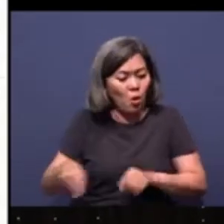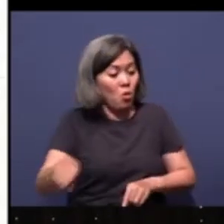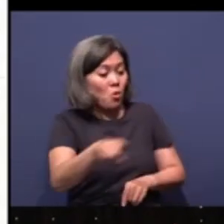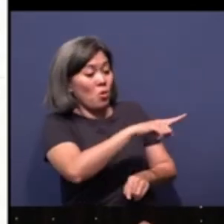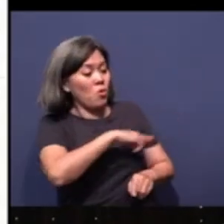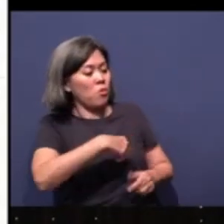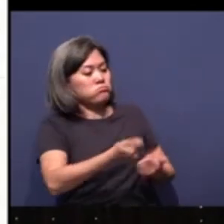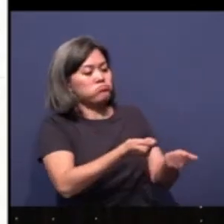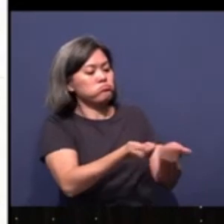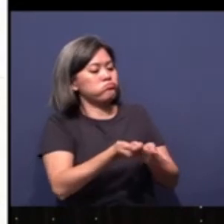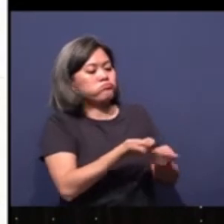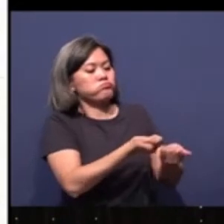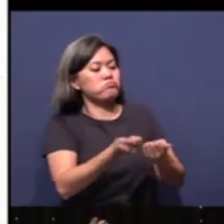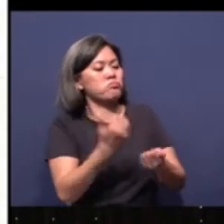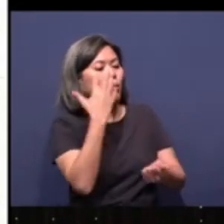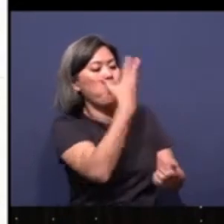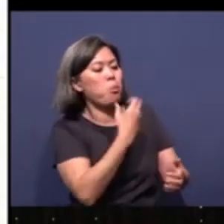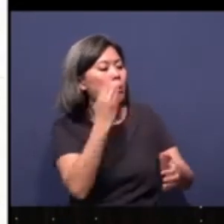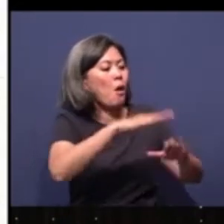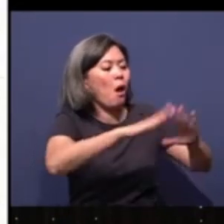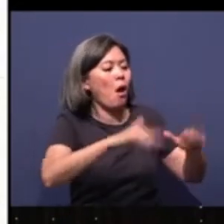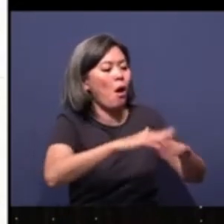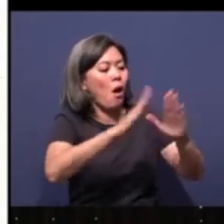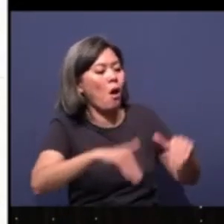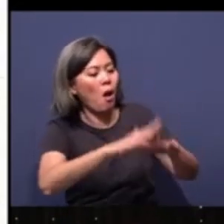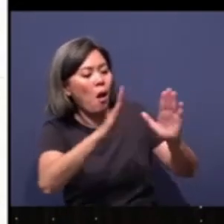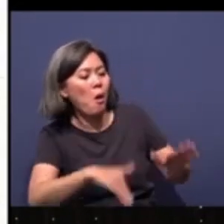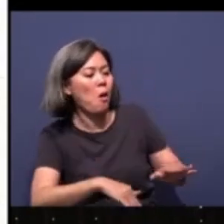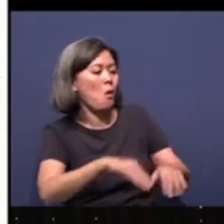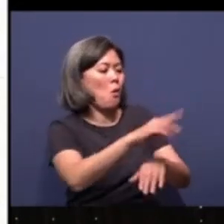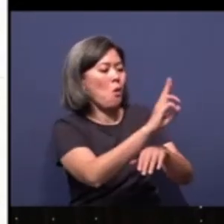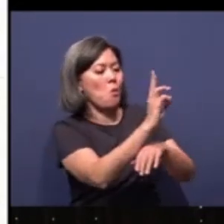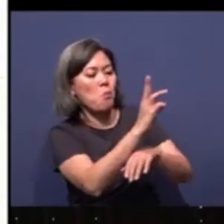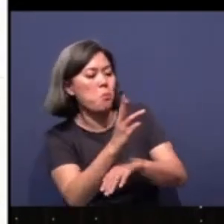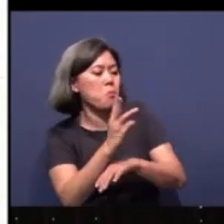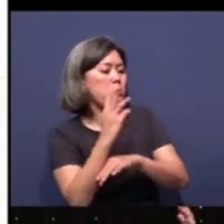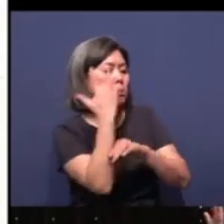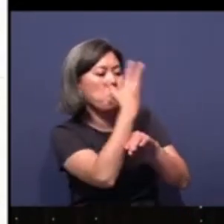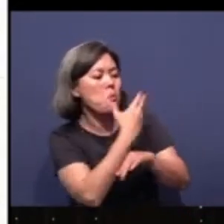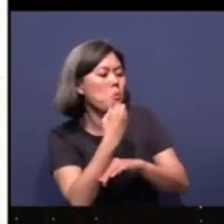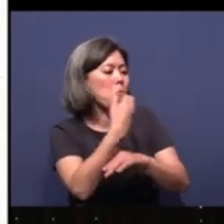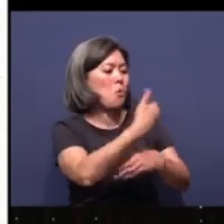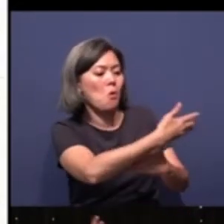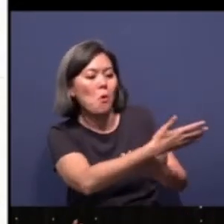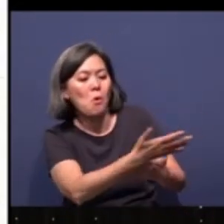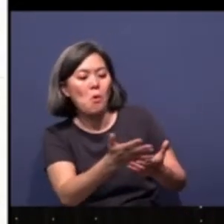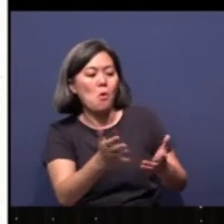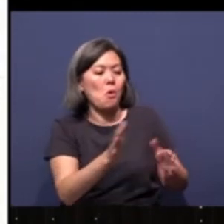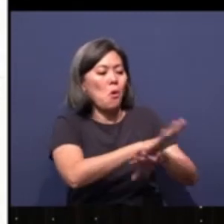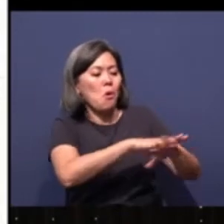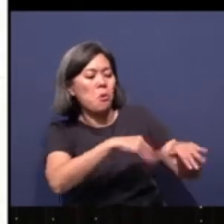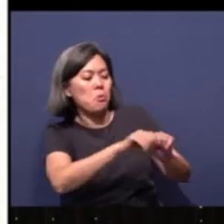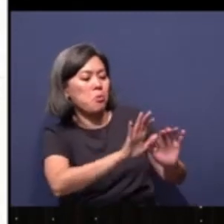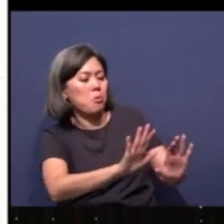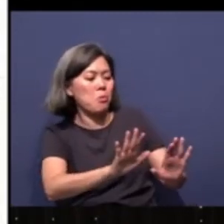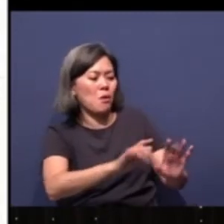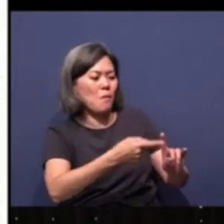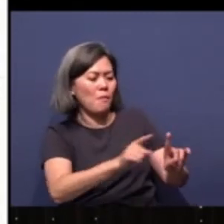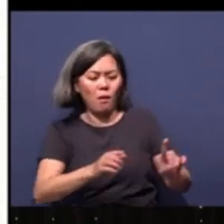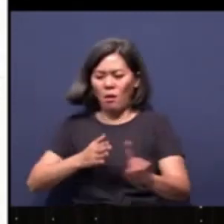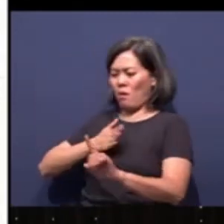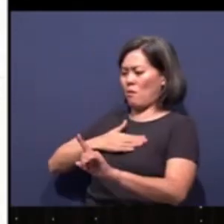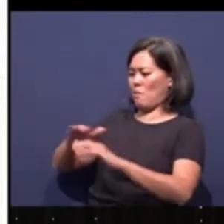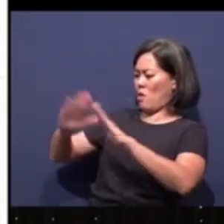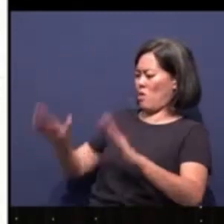managing your own house and beautifying it with panels and wooden casing and making it comfortable, but my house is in ruins.